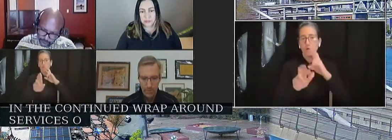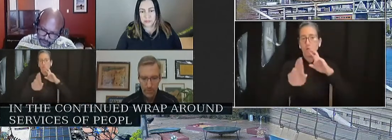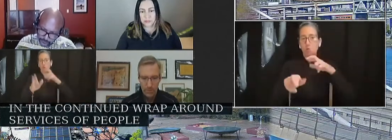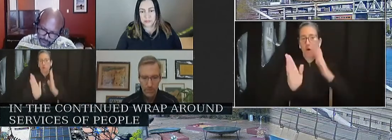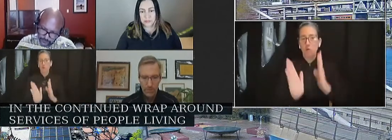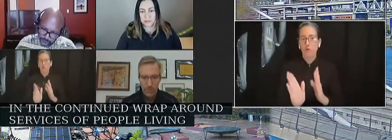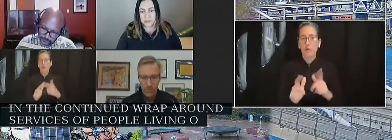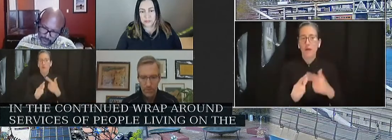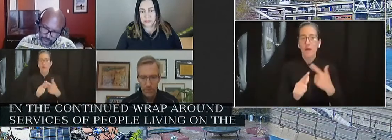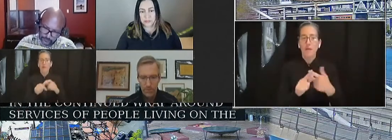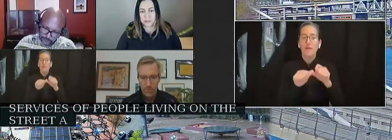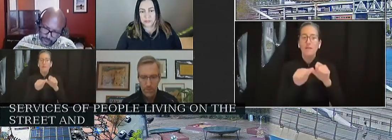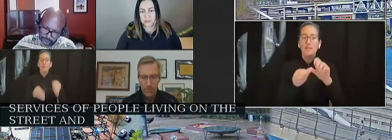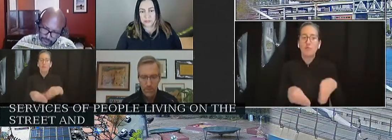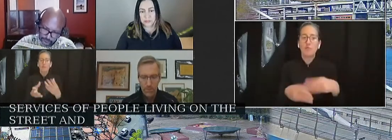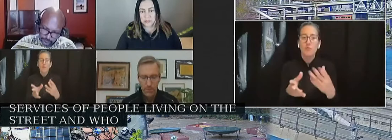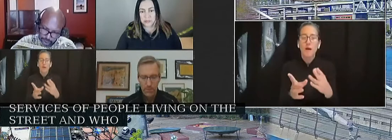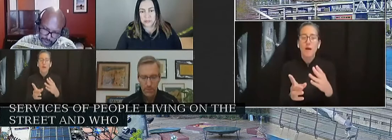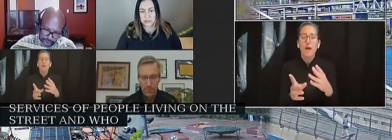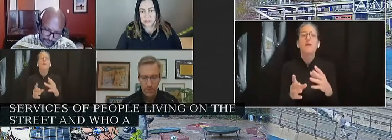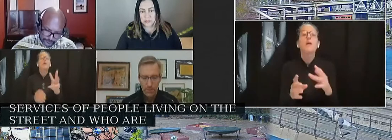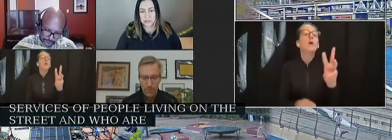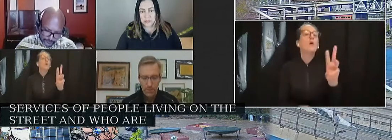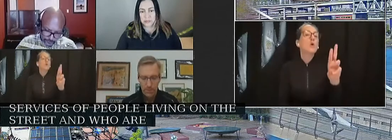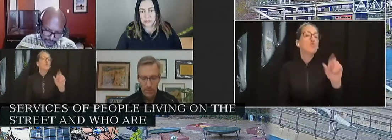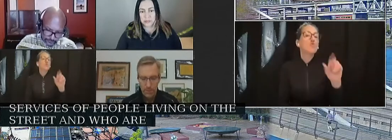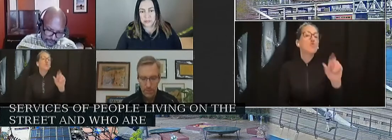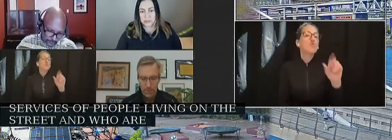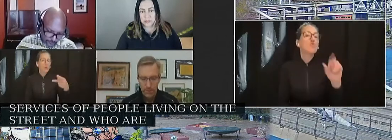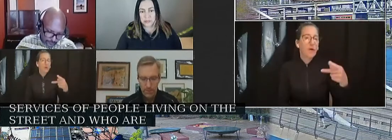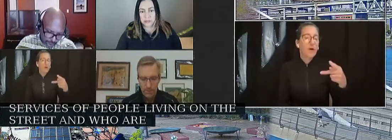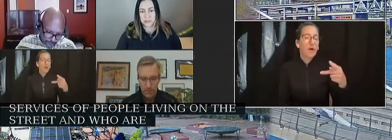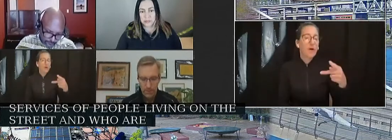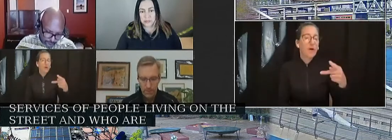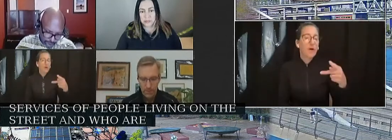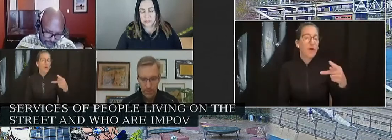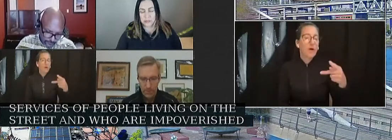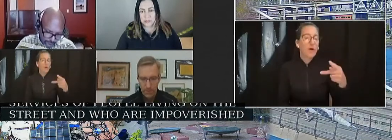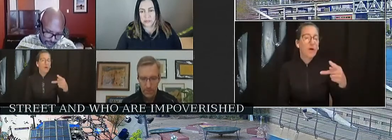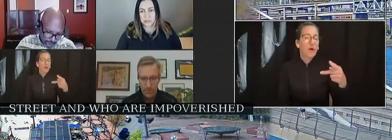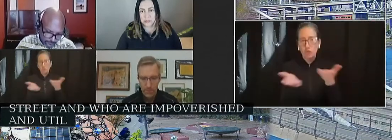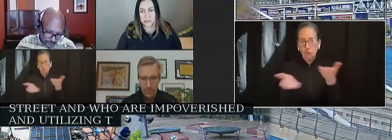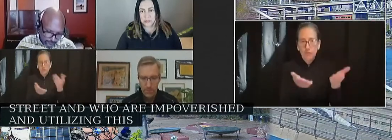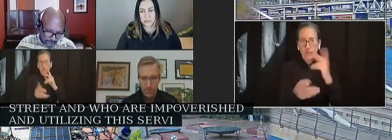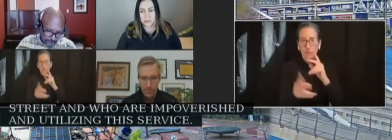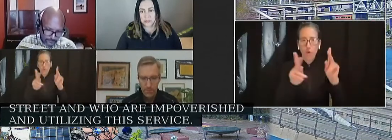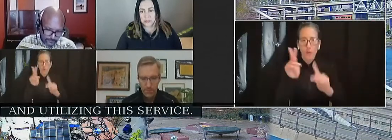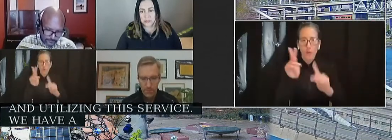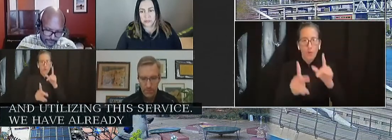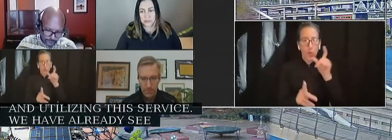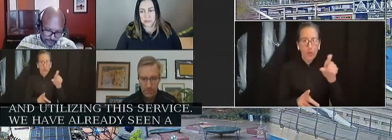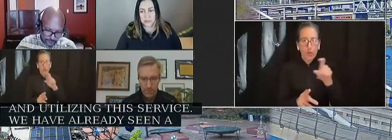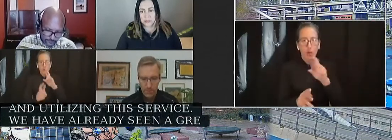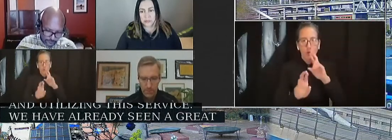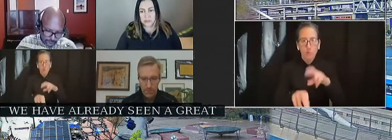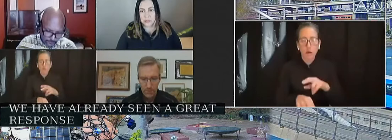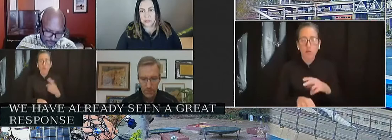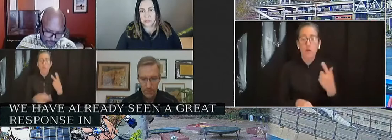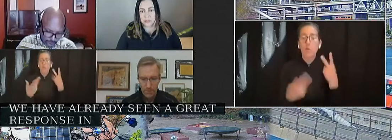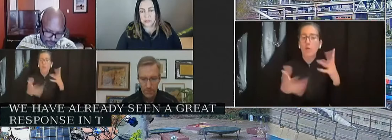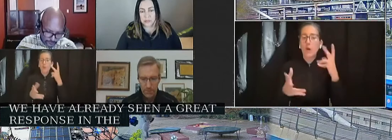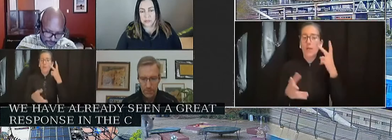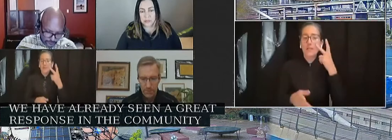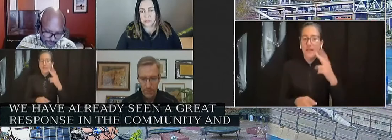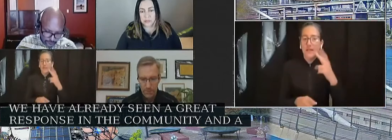the street and who are impoverished and utilizing this service. We've already seen a great response in the community of Lentz and a lot more